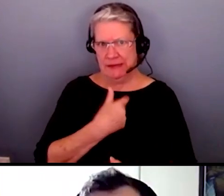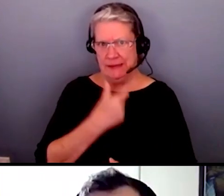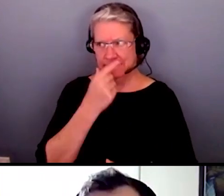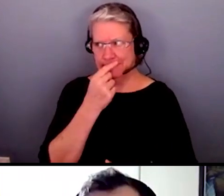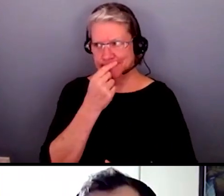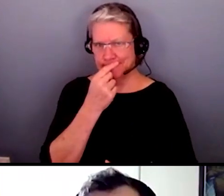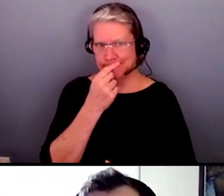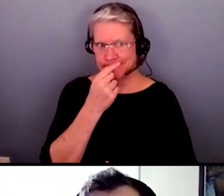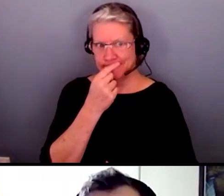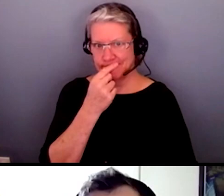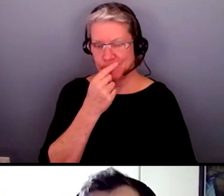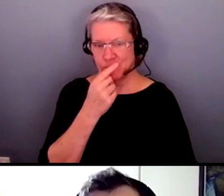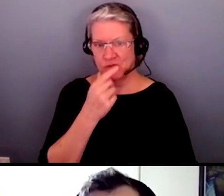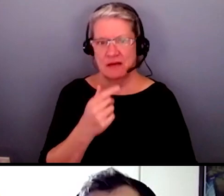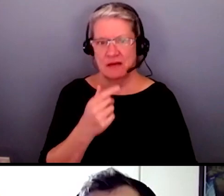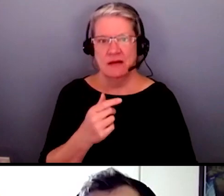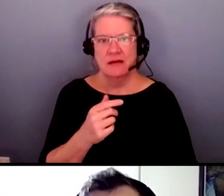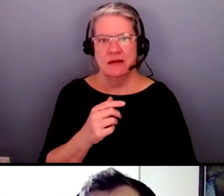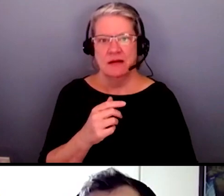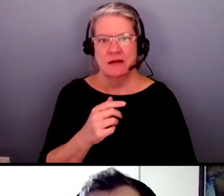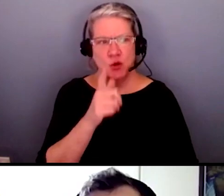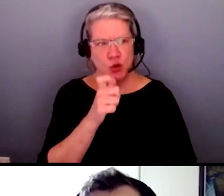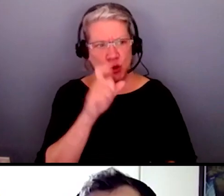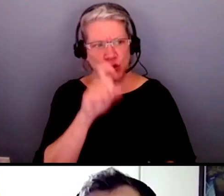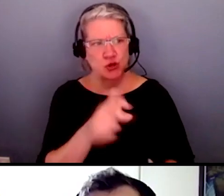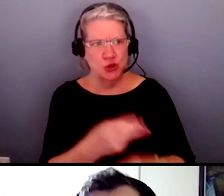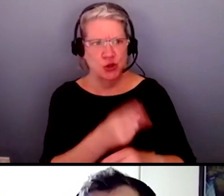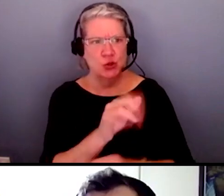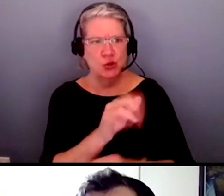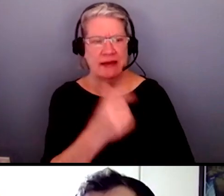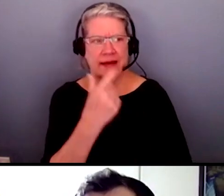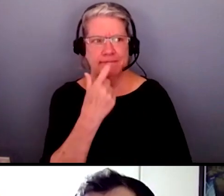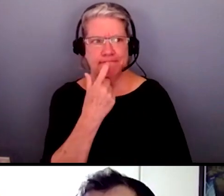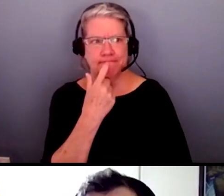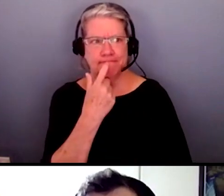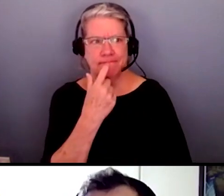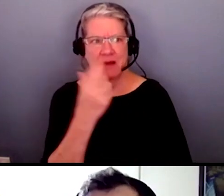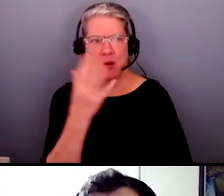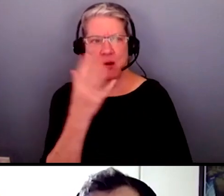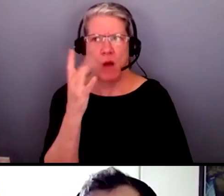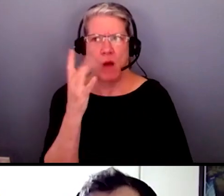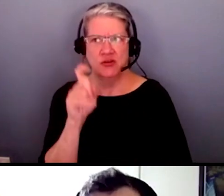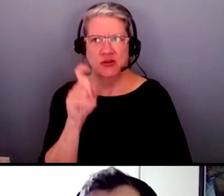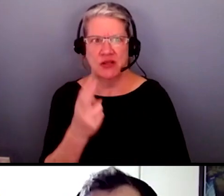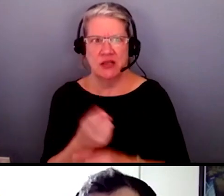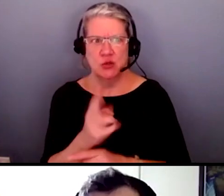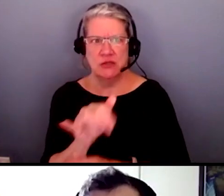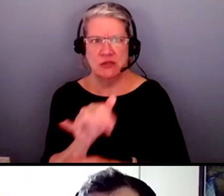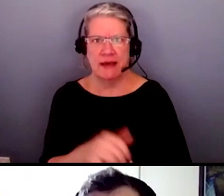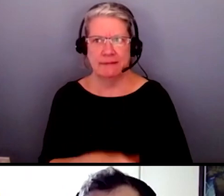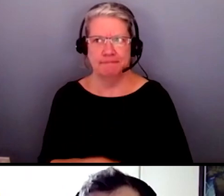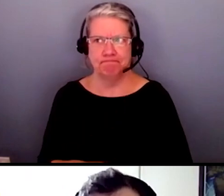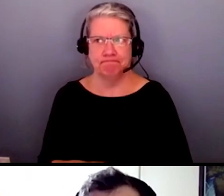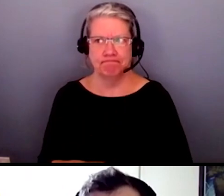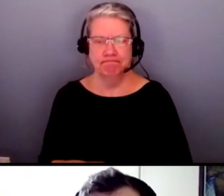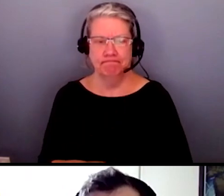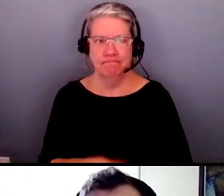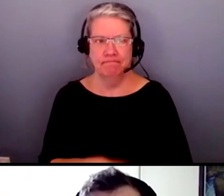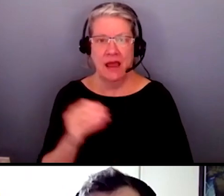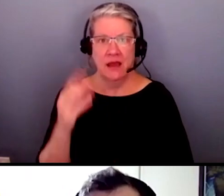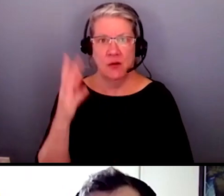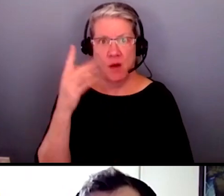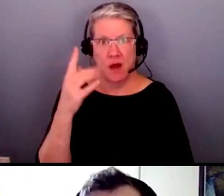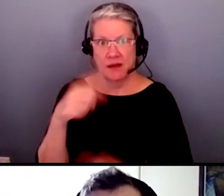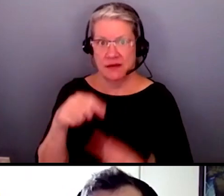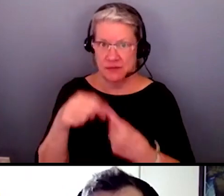who should be using this why should they be using this and why especially for